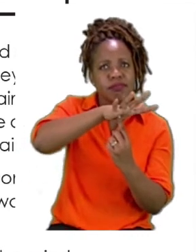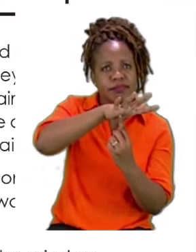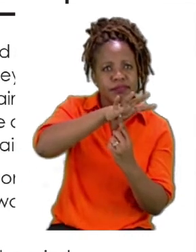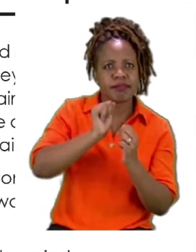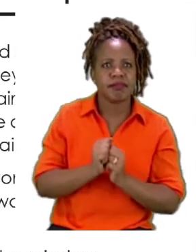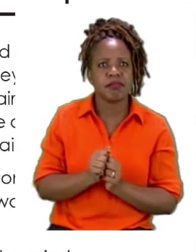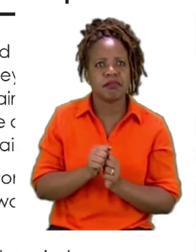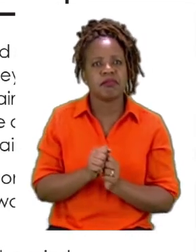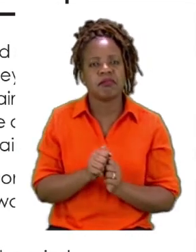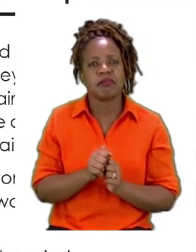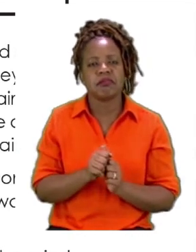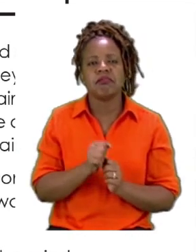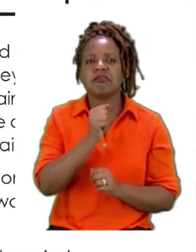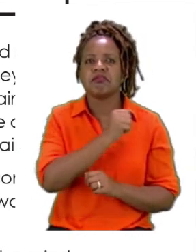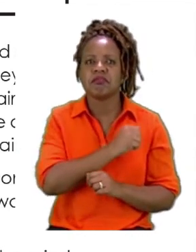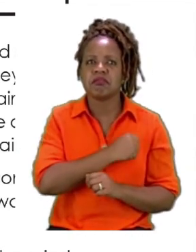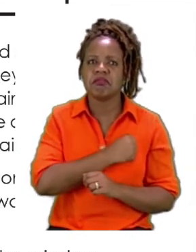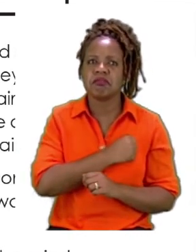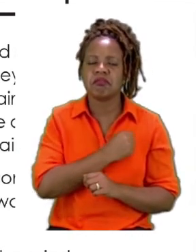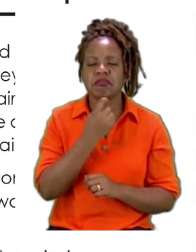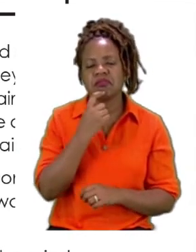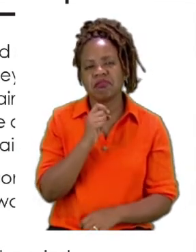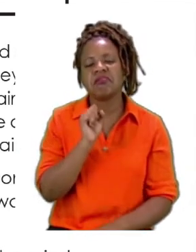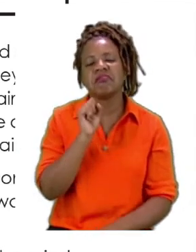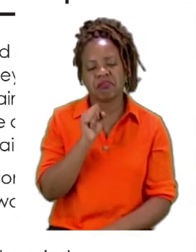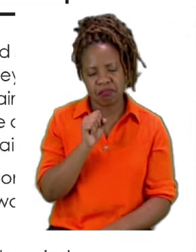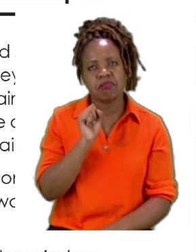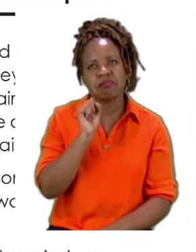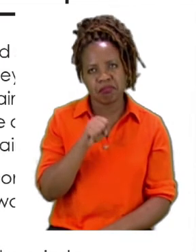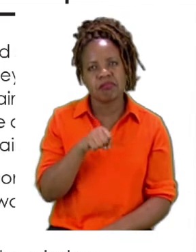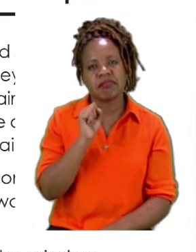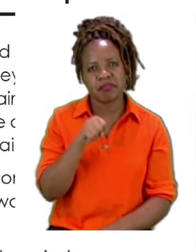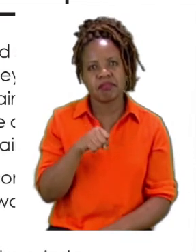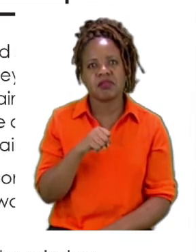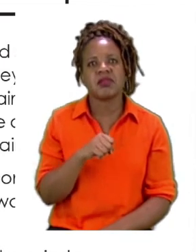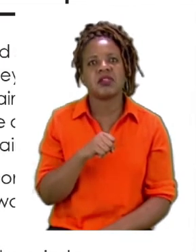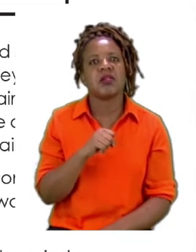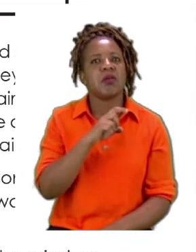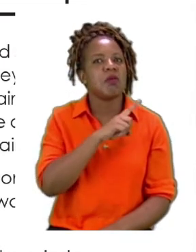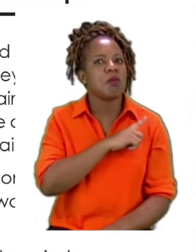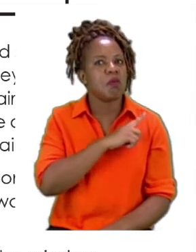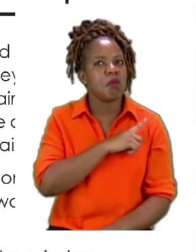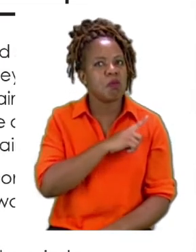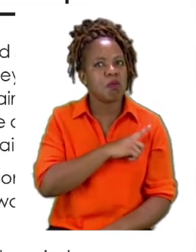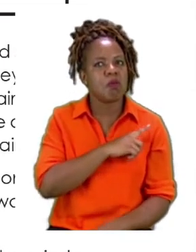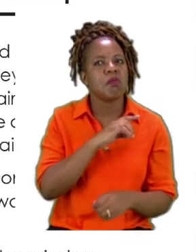Mother just shook her head because they were too many.